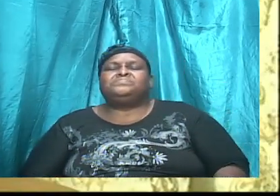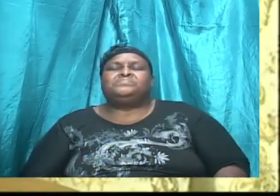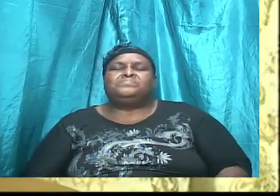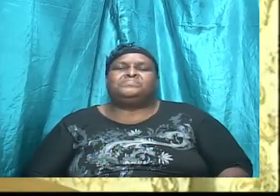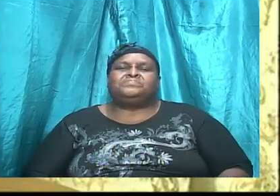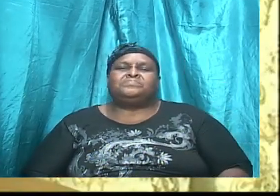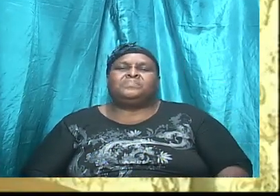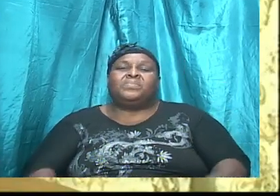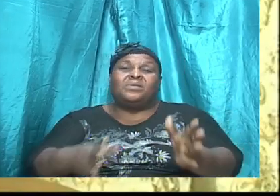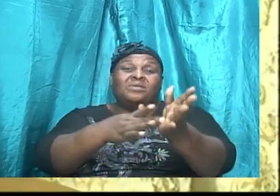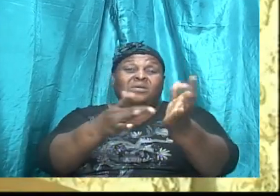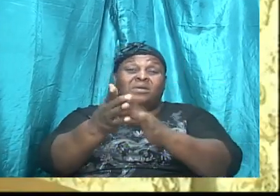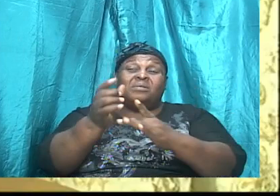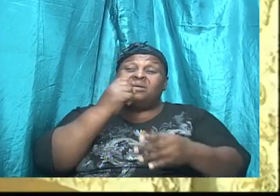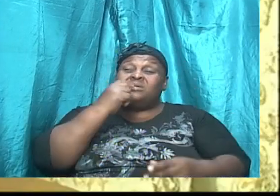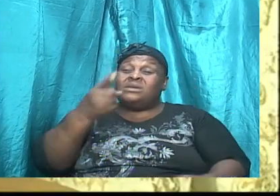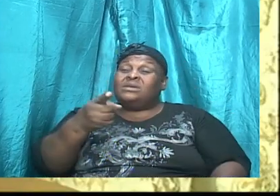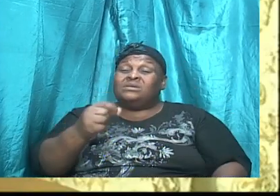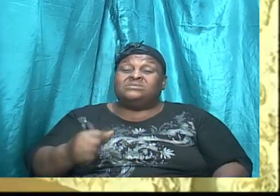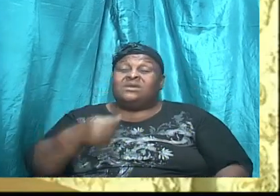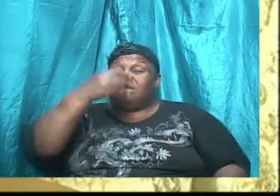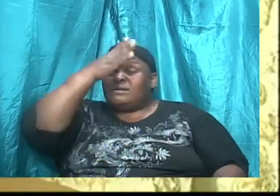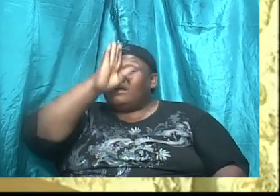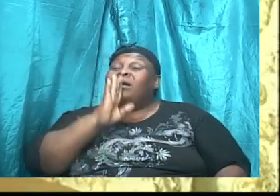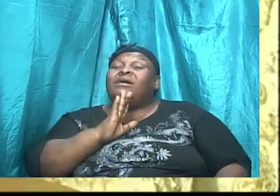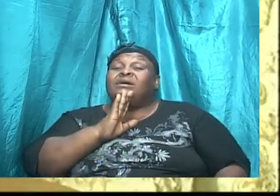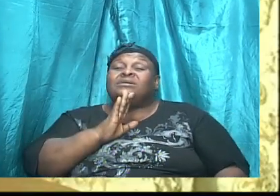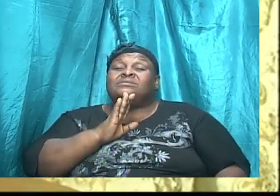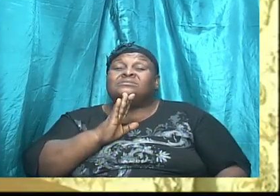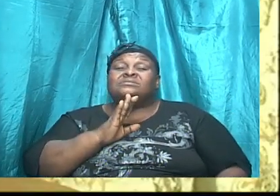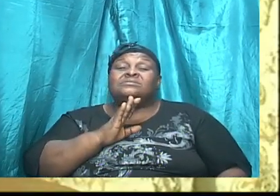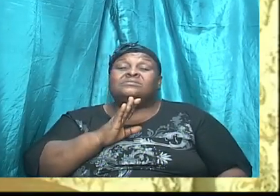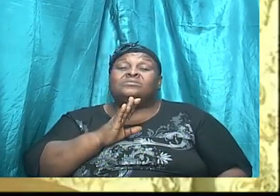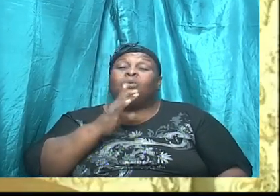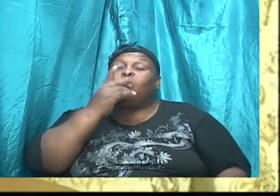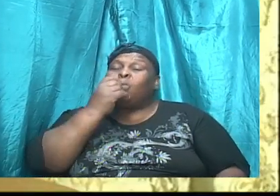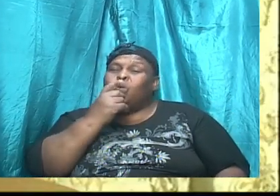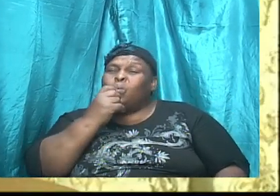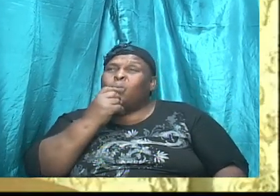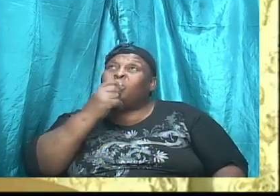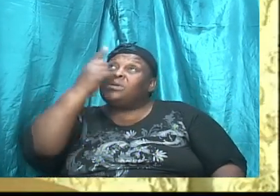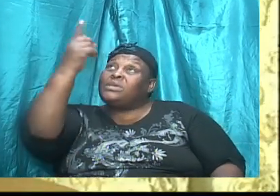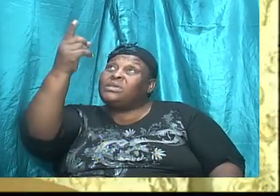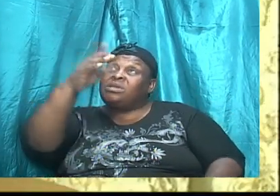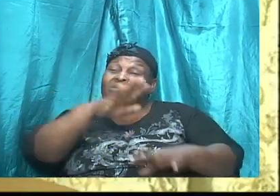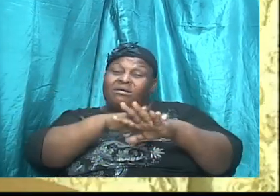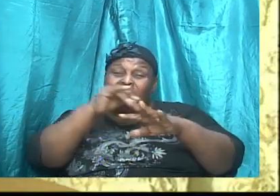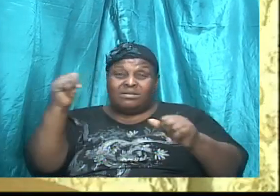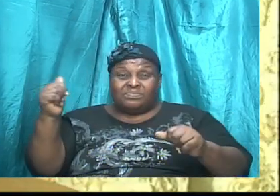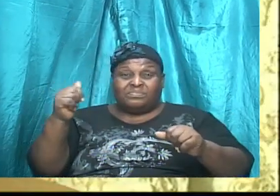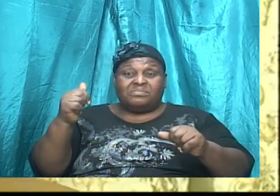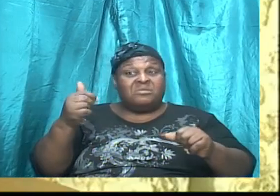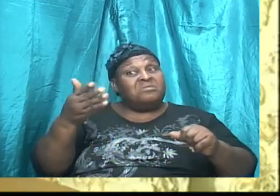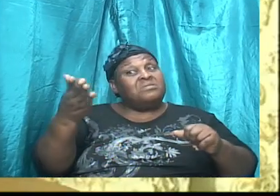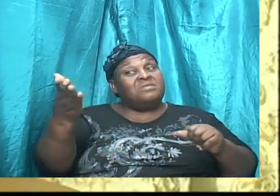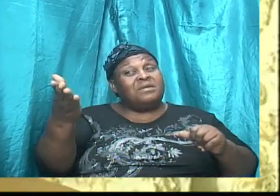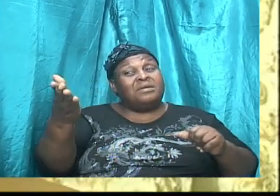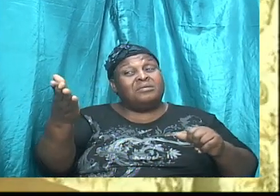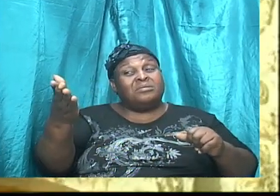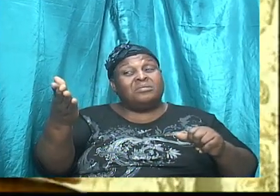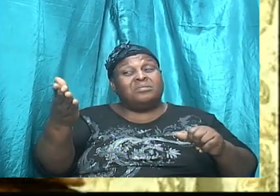So the Bible says that God whom he called them he also